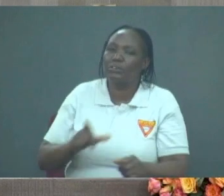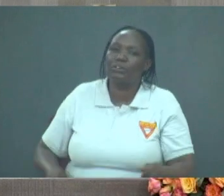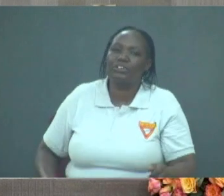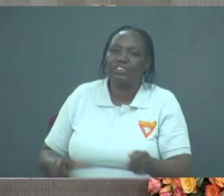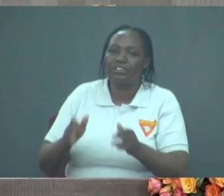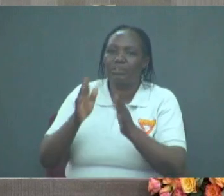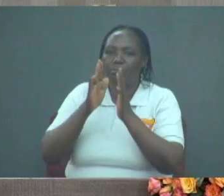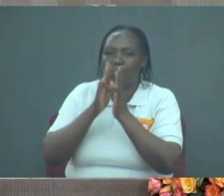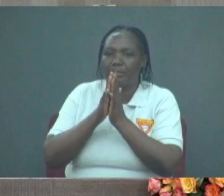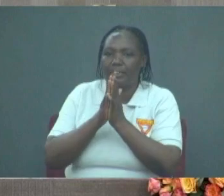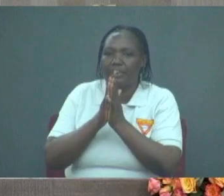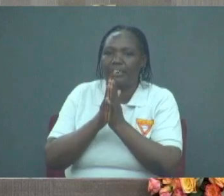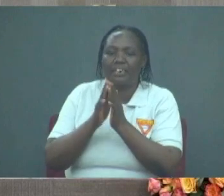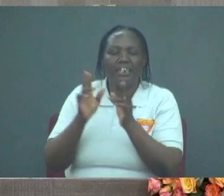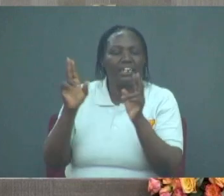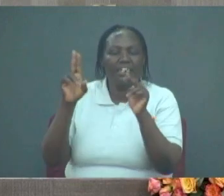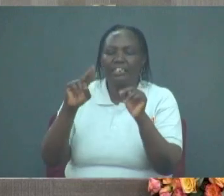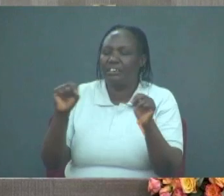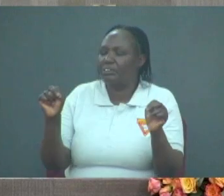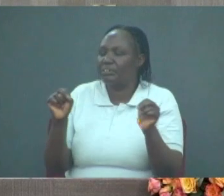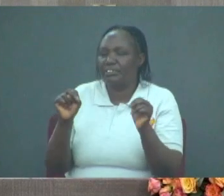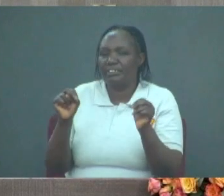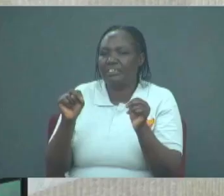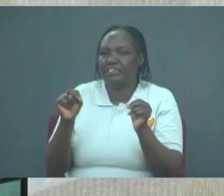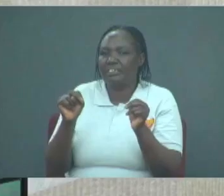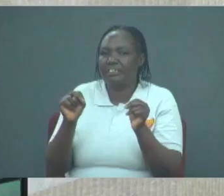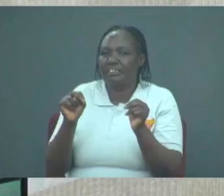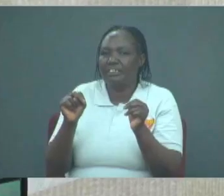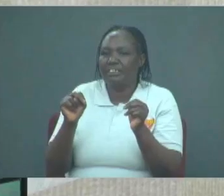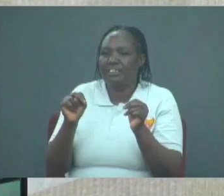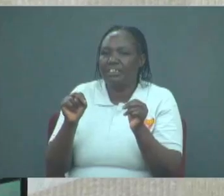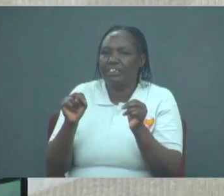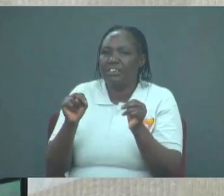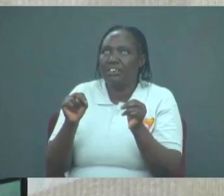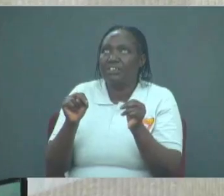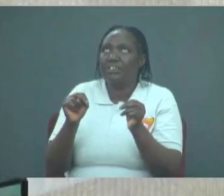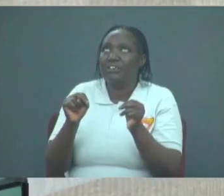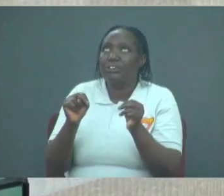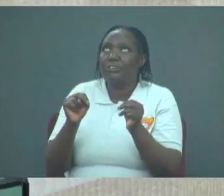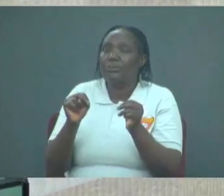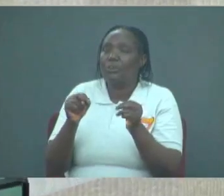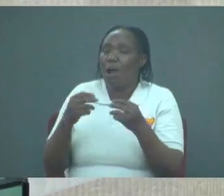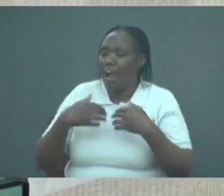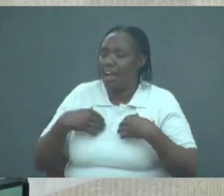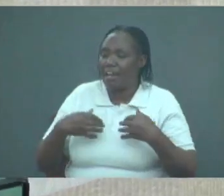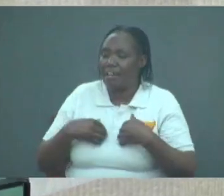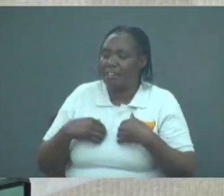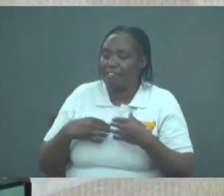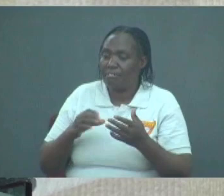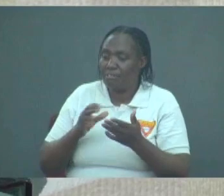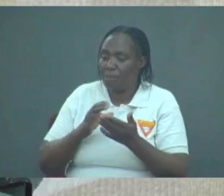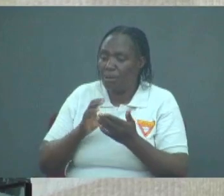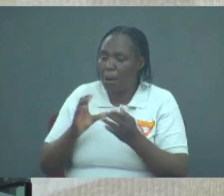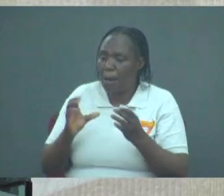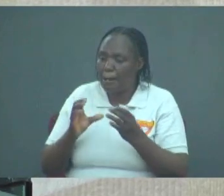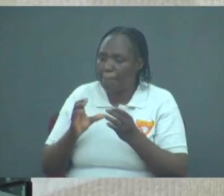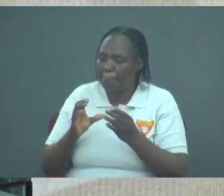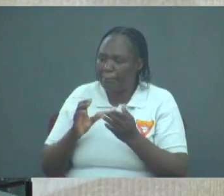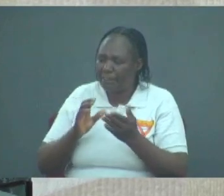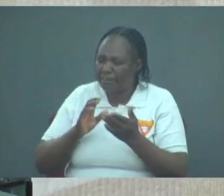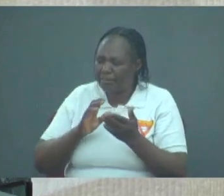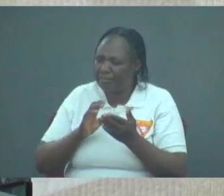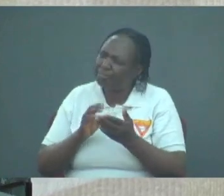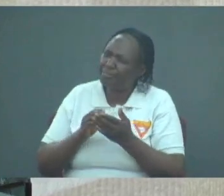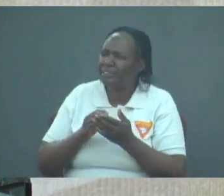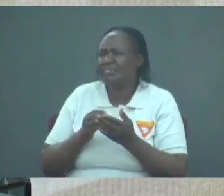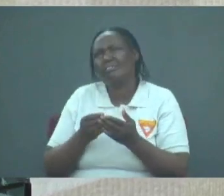it is not supposed to replace prayer. It is a model prayer. And what is God trying to tell